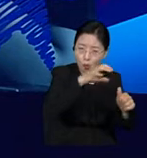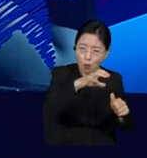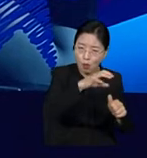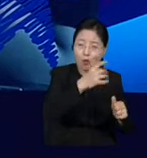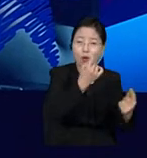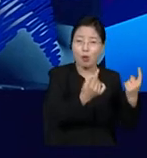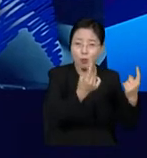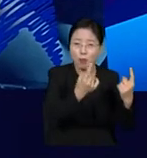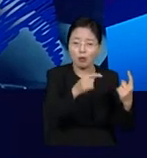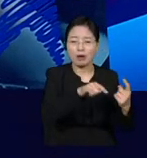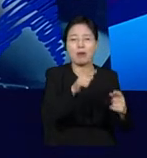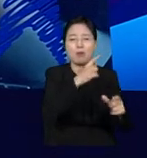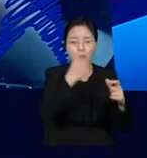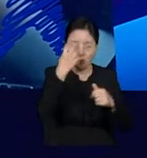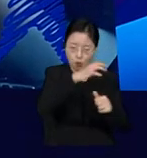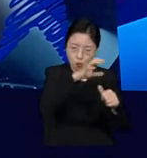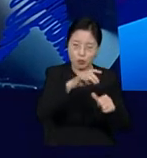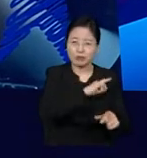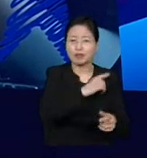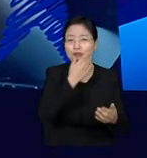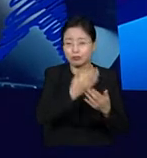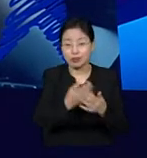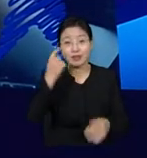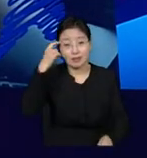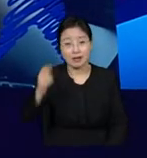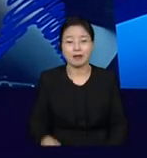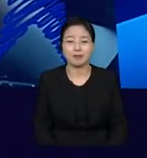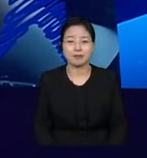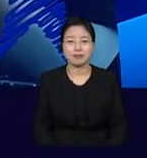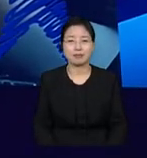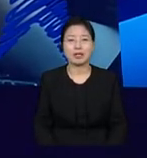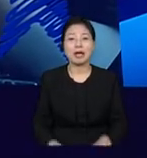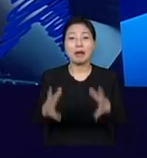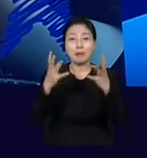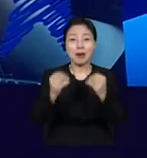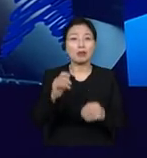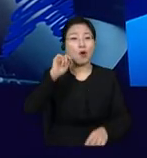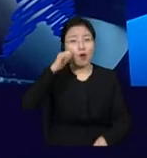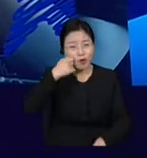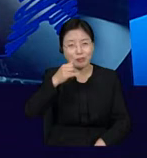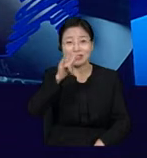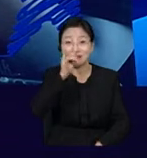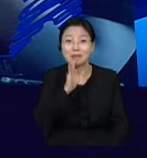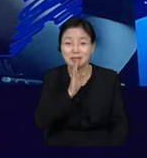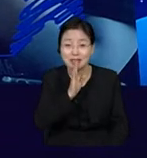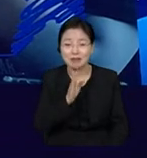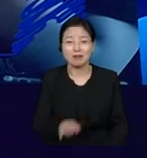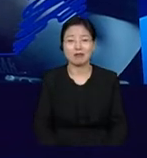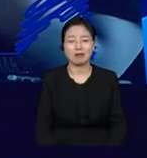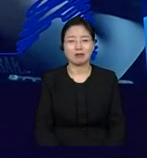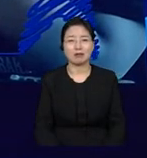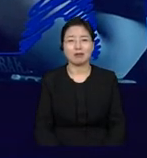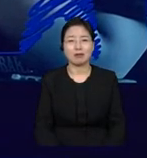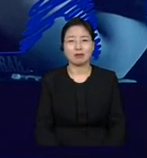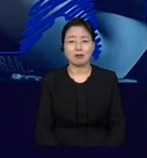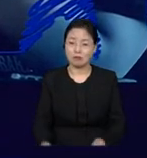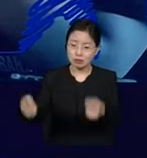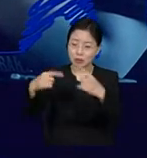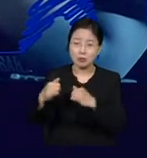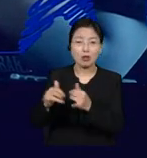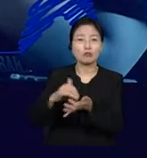face yet another serious challenge. Not only the lack of participation, but also the manipulation of our democracies.